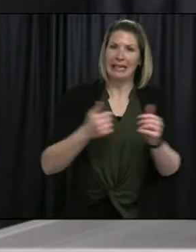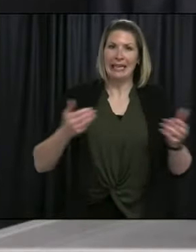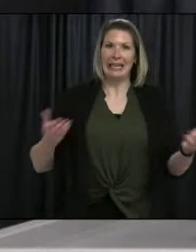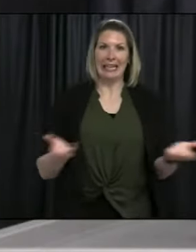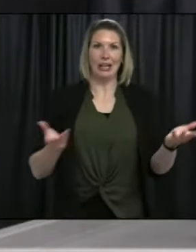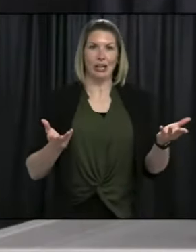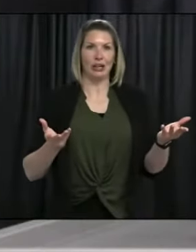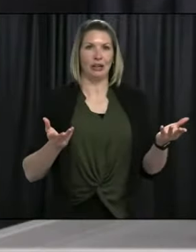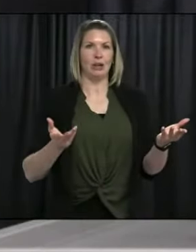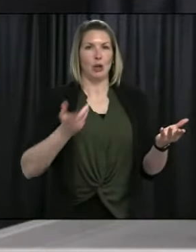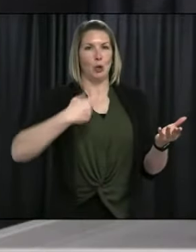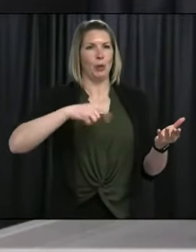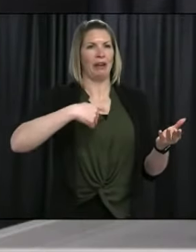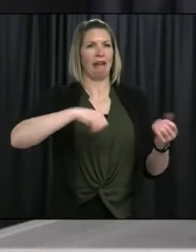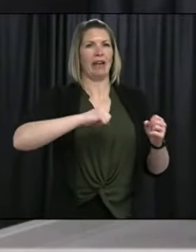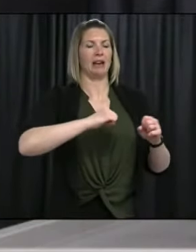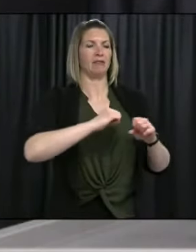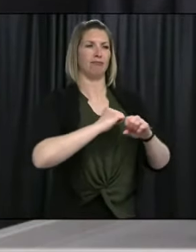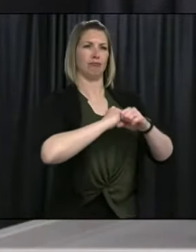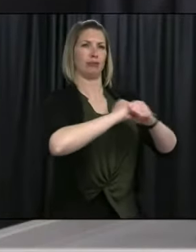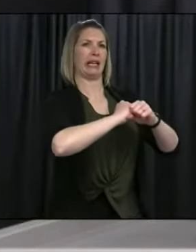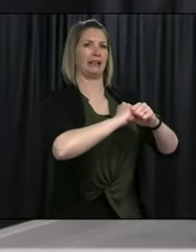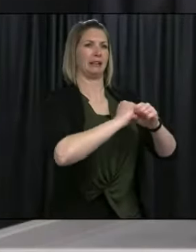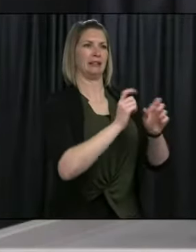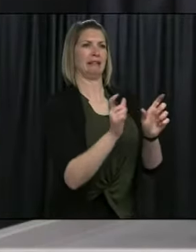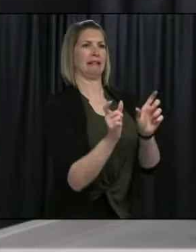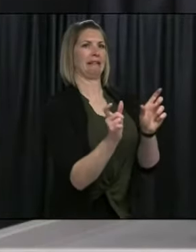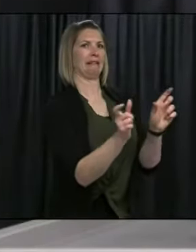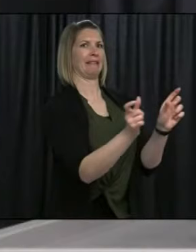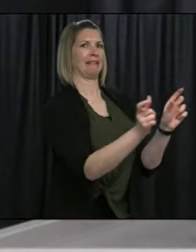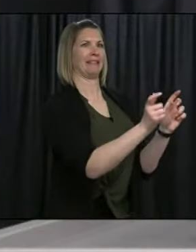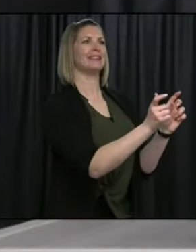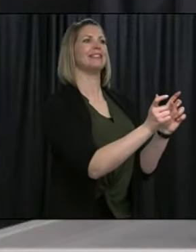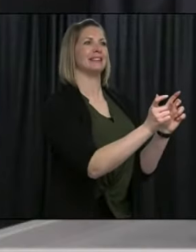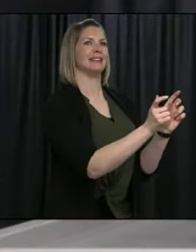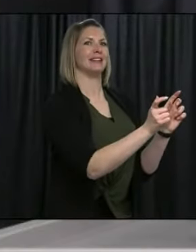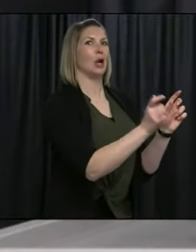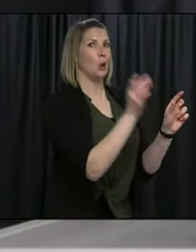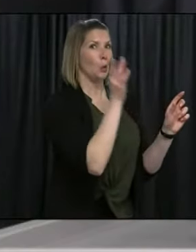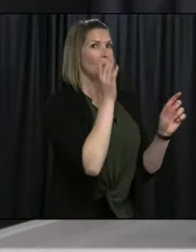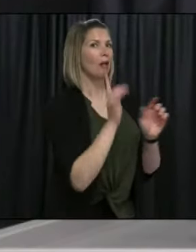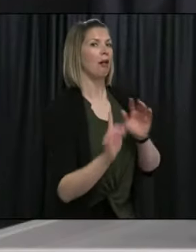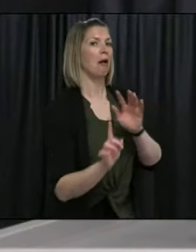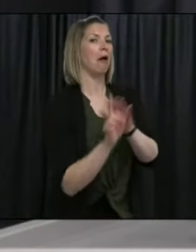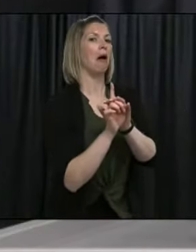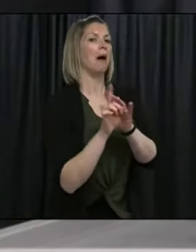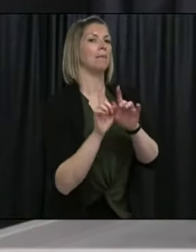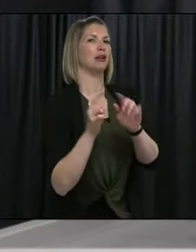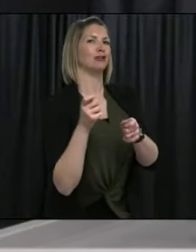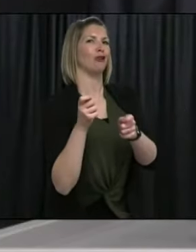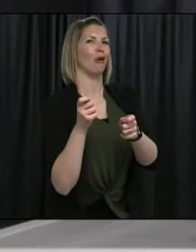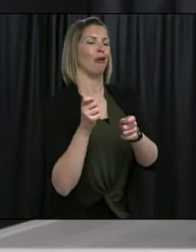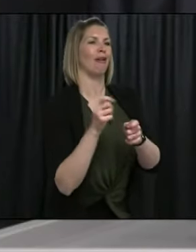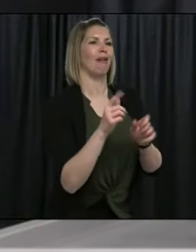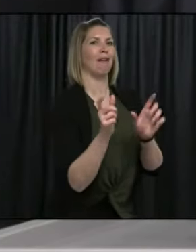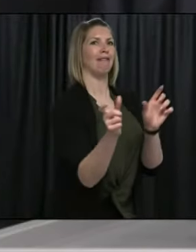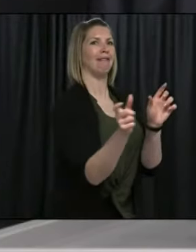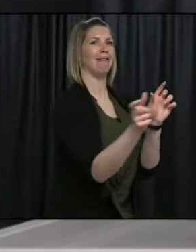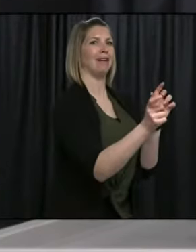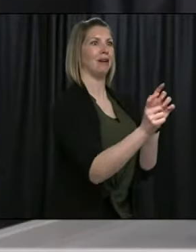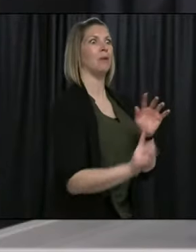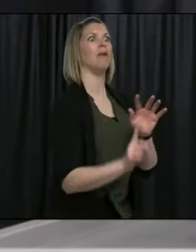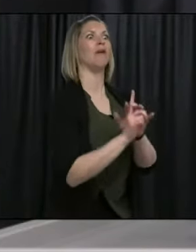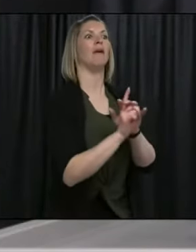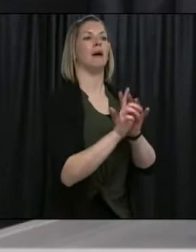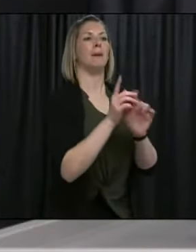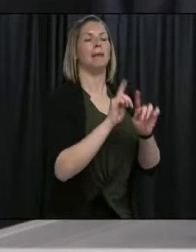defense in depth. And I would argue that Dr. Fitzgerald has just layered those out for you in some detail. And we have, I think,